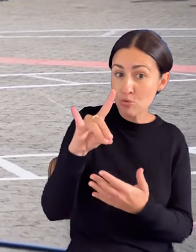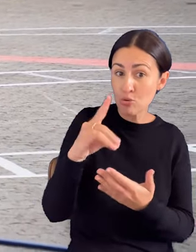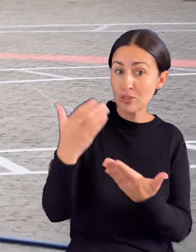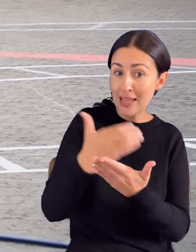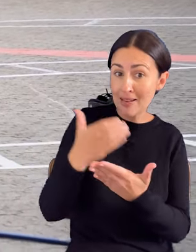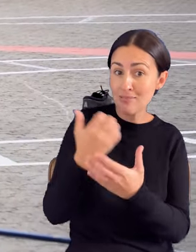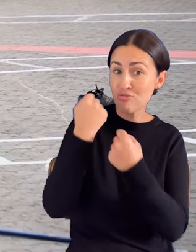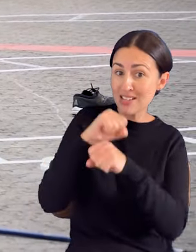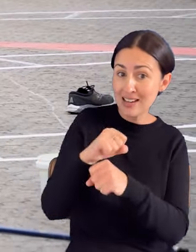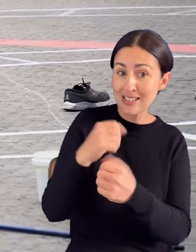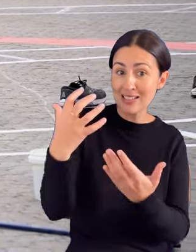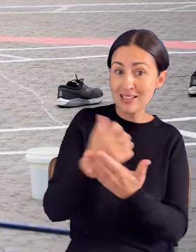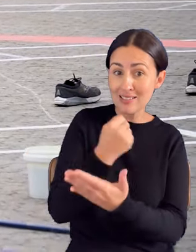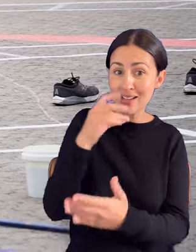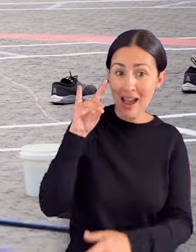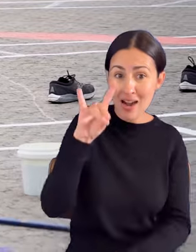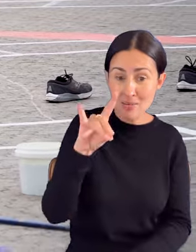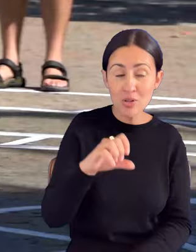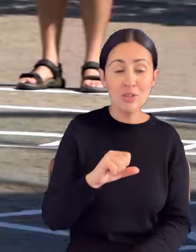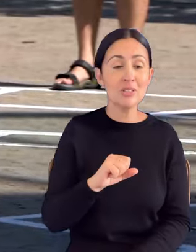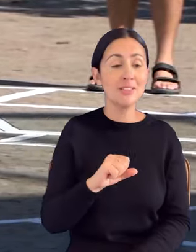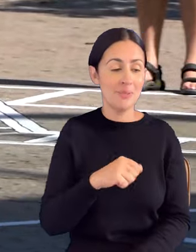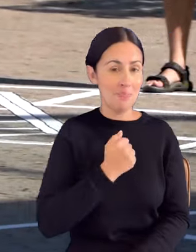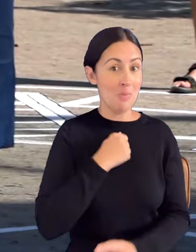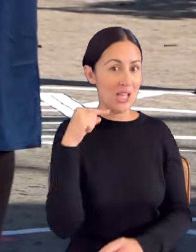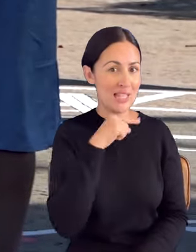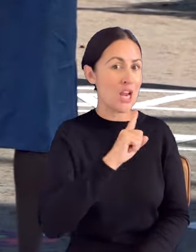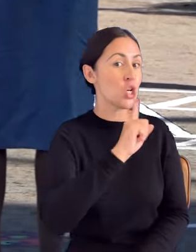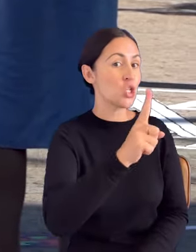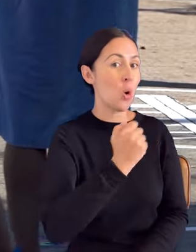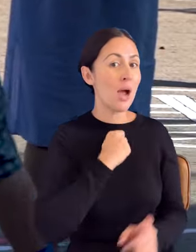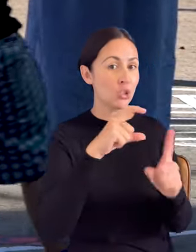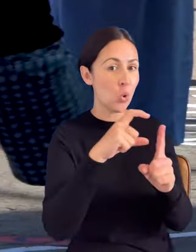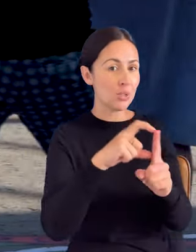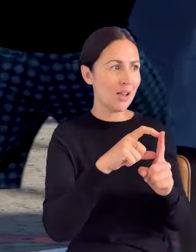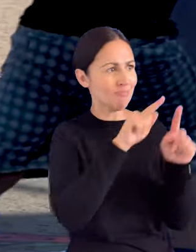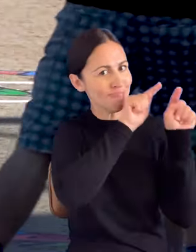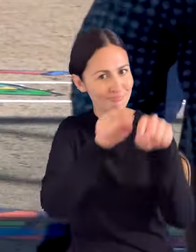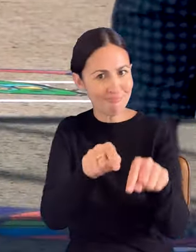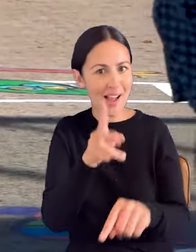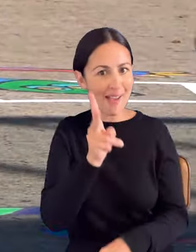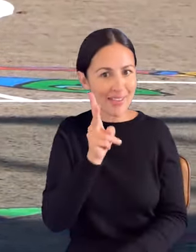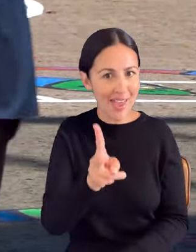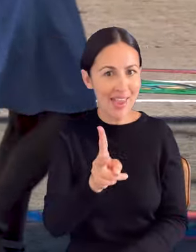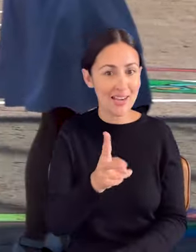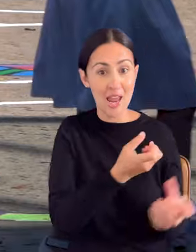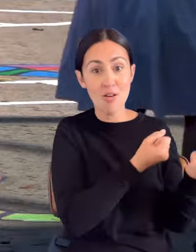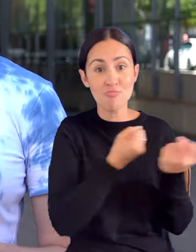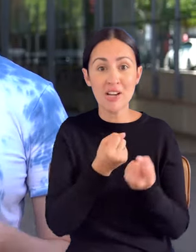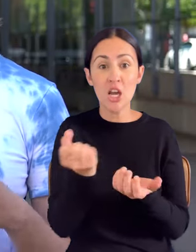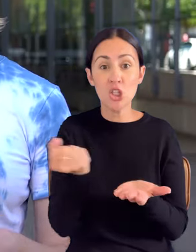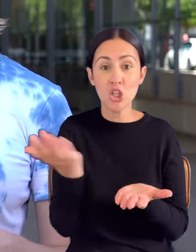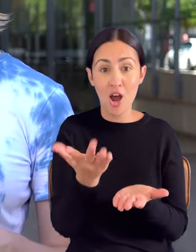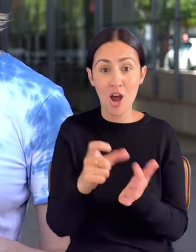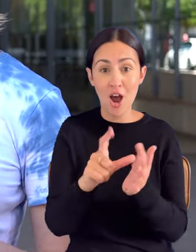And so I was able to have discussion with him about that. And then he went and spoke to my daughter and said, well, we need to go there again and we should bring a dice with us.